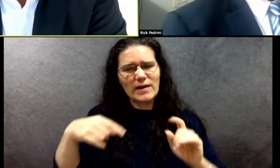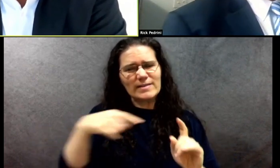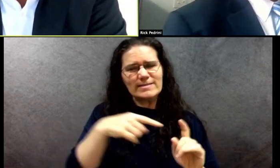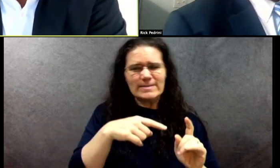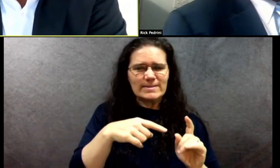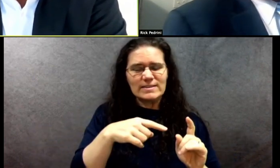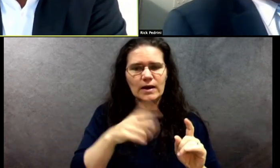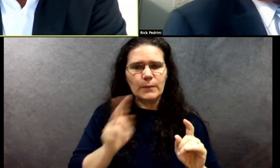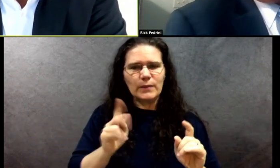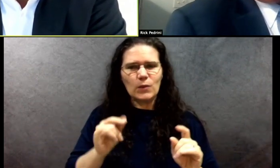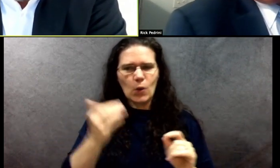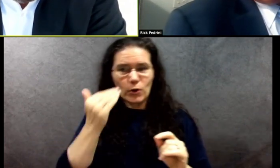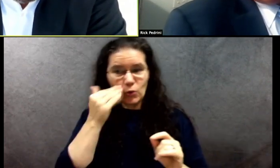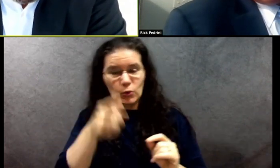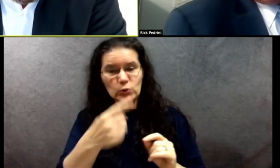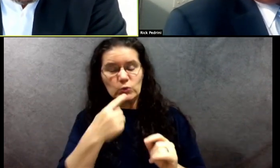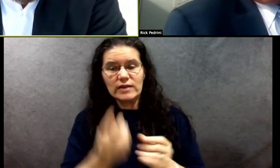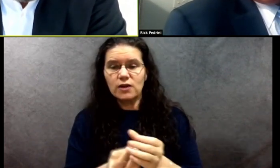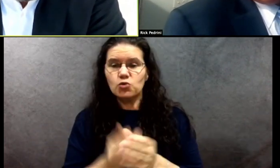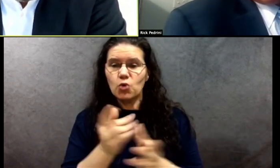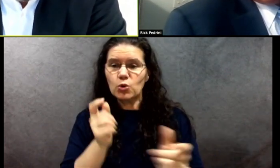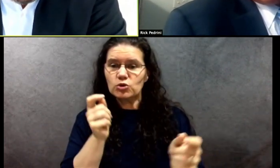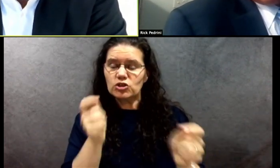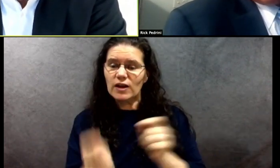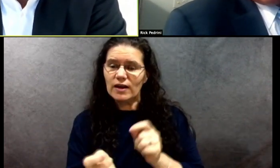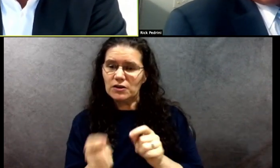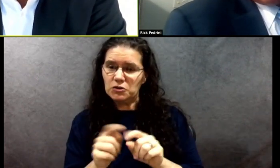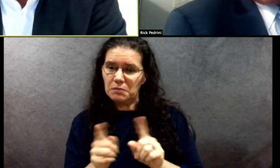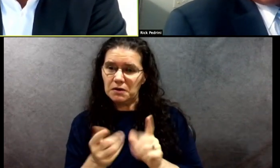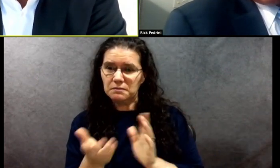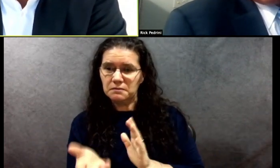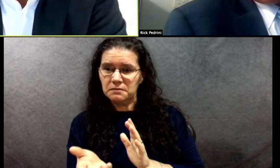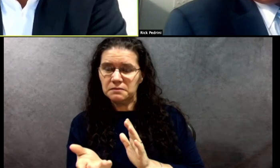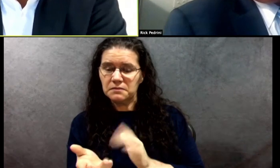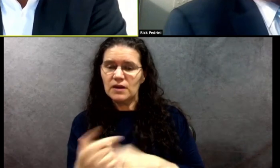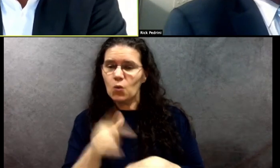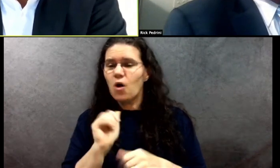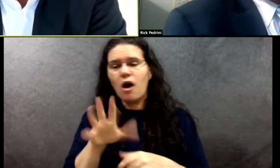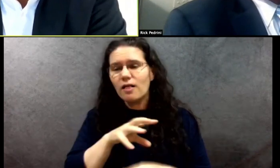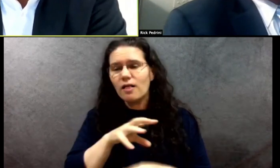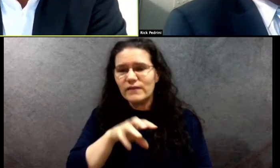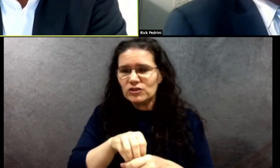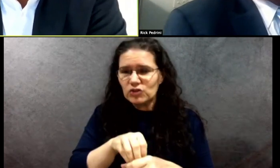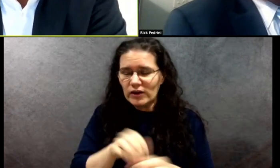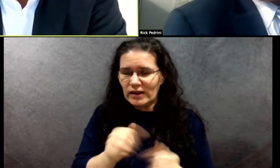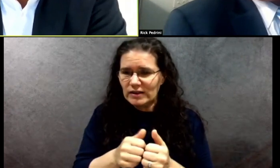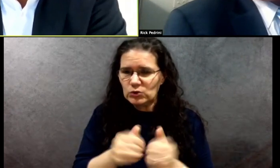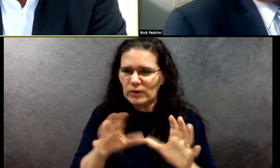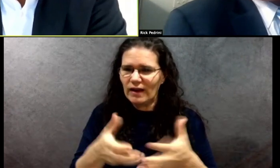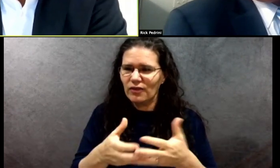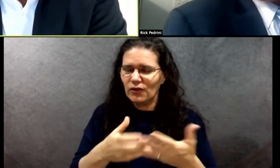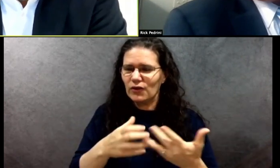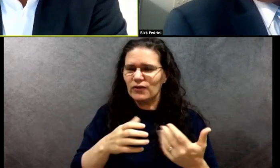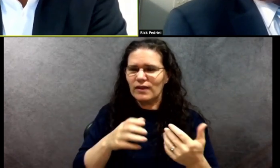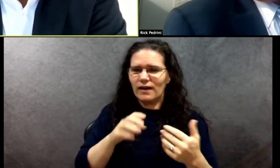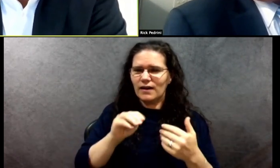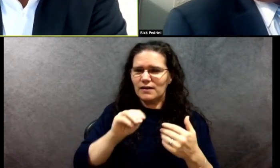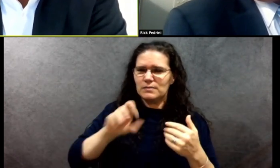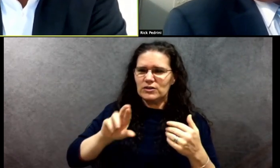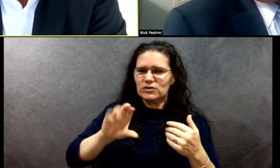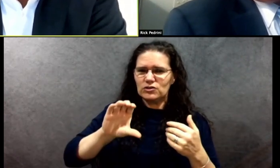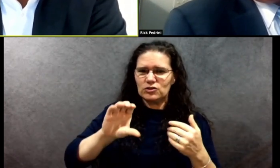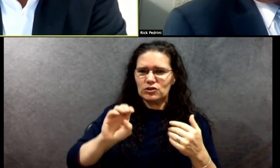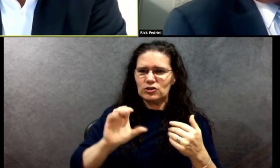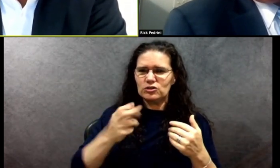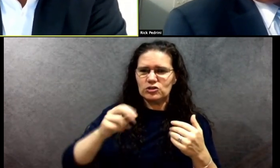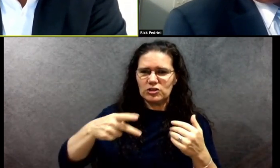we're all in this as the town manager, um, Mr. Chaplain said, we're in this national reckoning on race. What is your